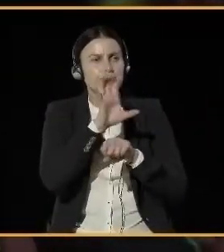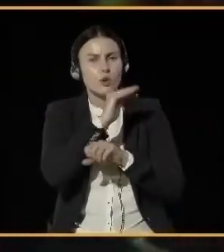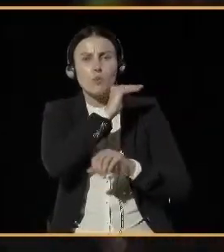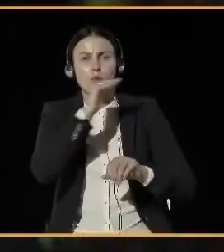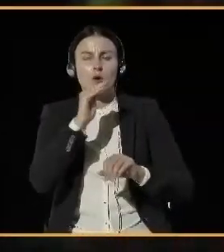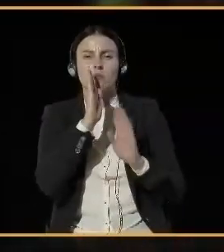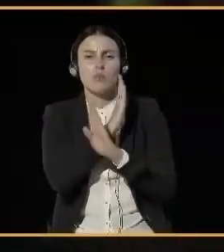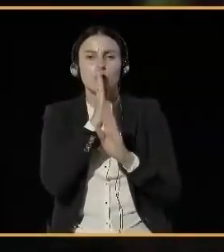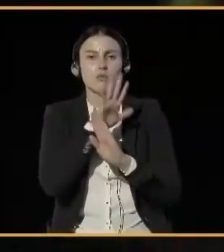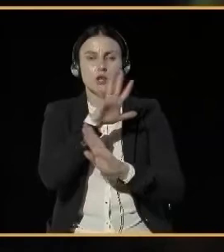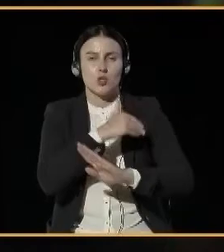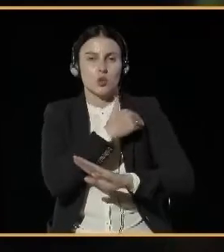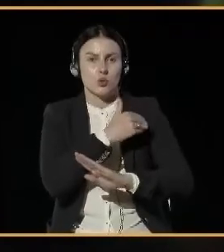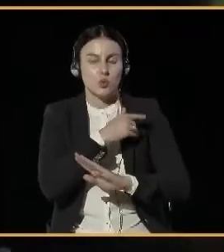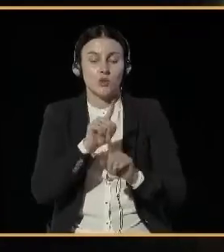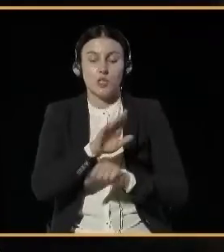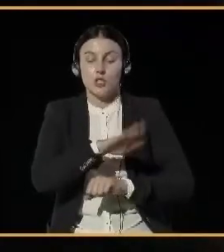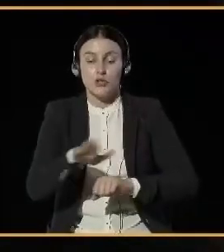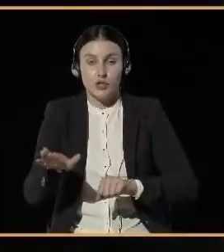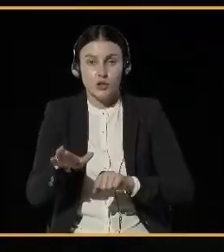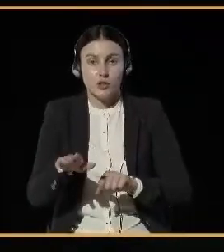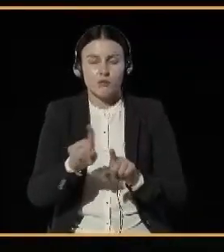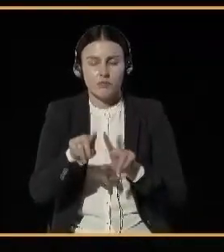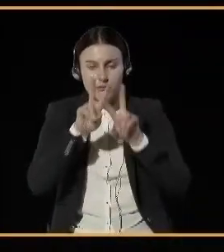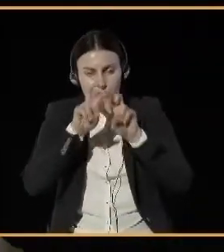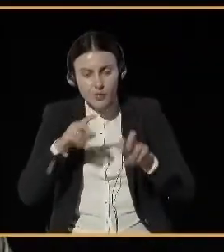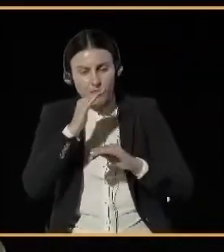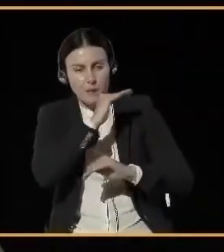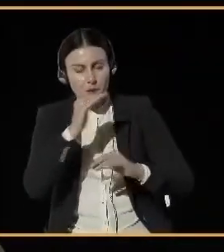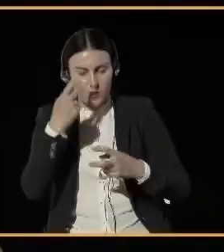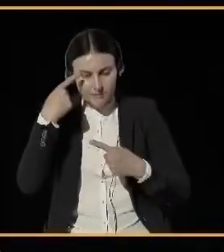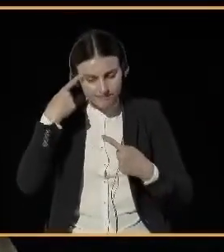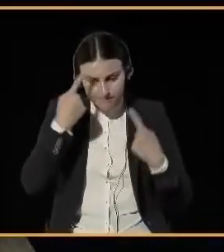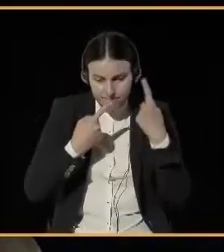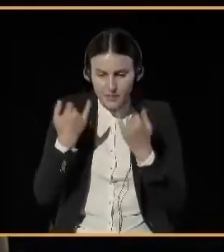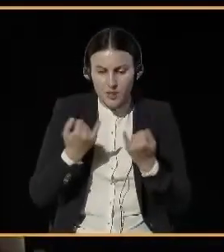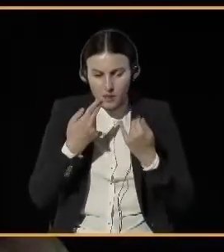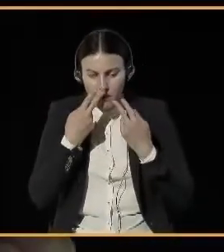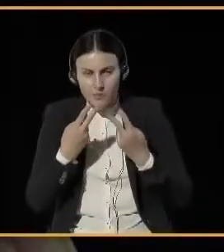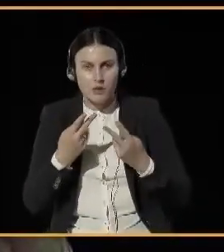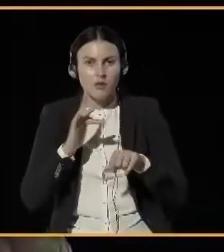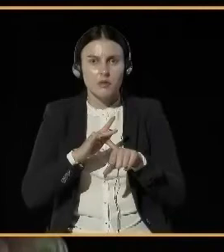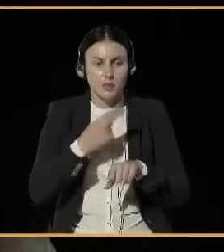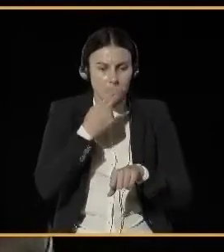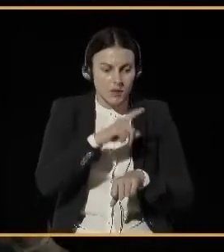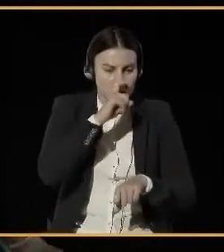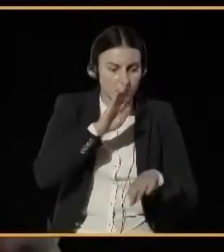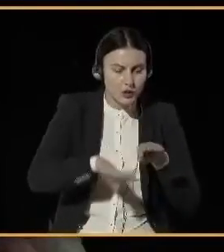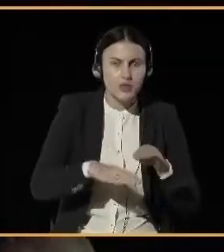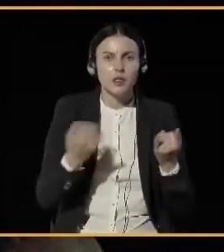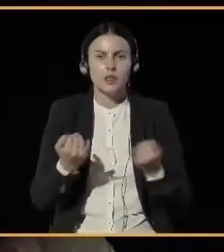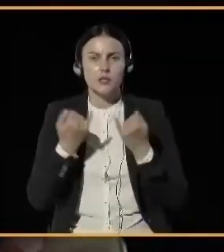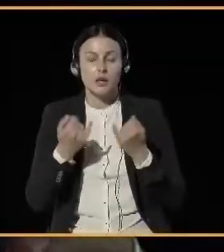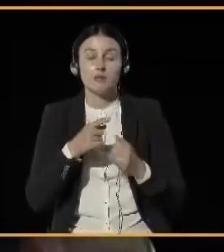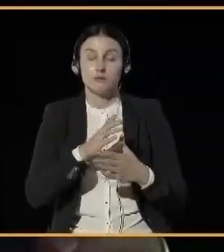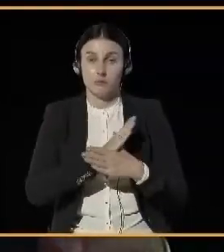playing with this, like, oh, so the level is like that, oh, not so good. So, we trying to maybe reach it through students. But if there are any